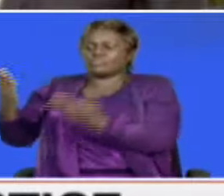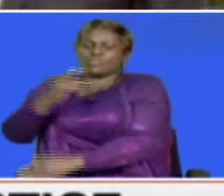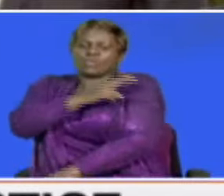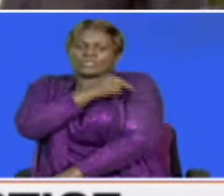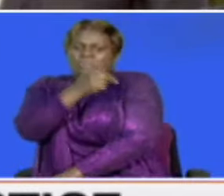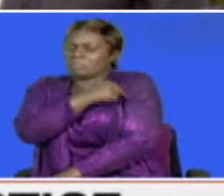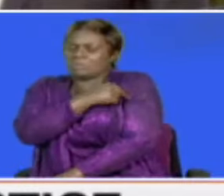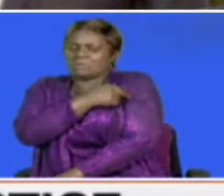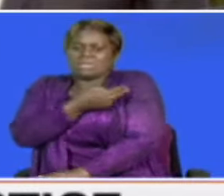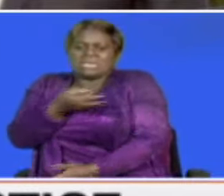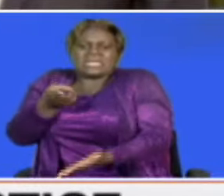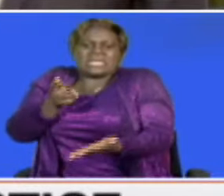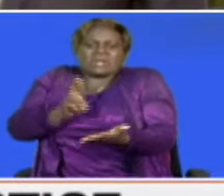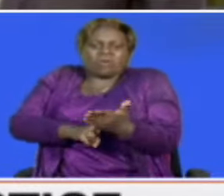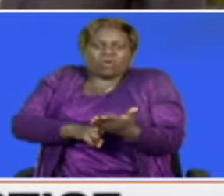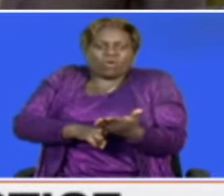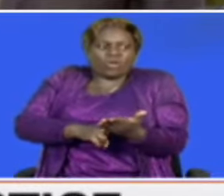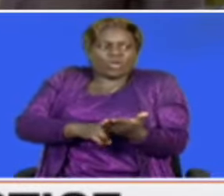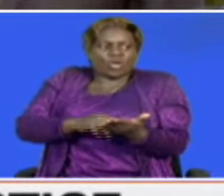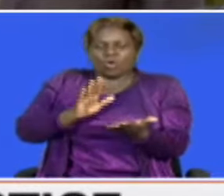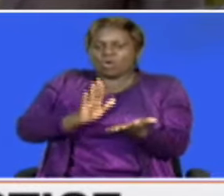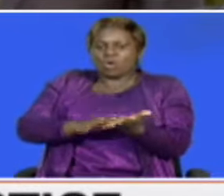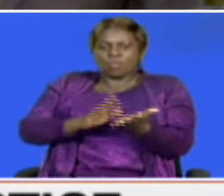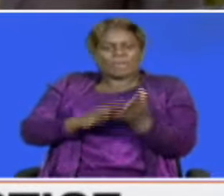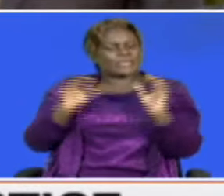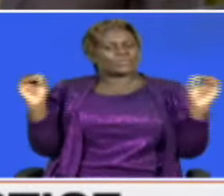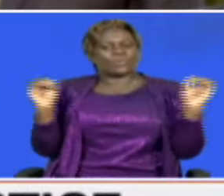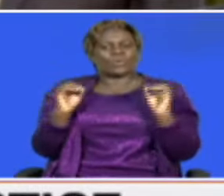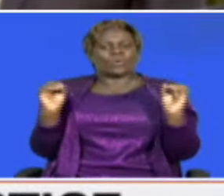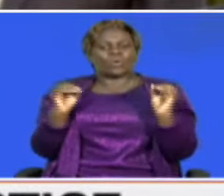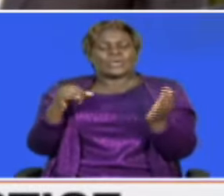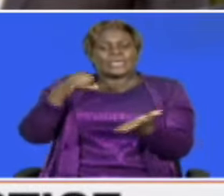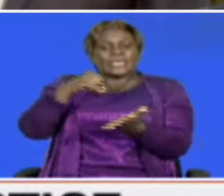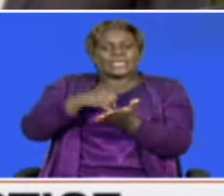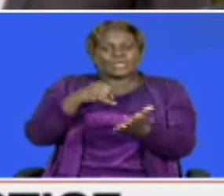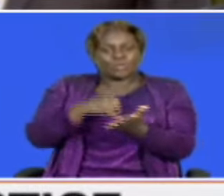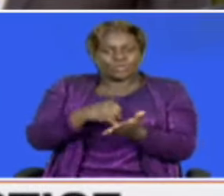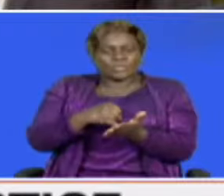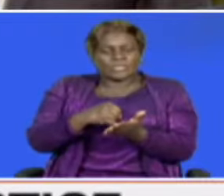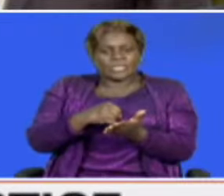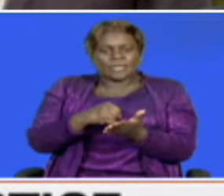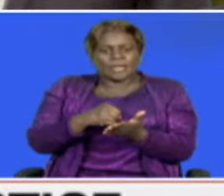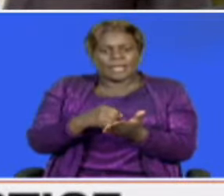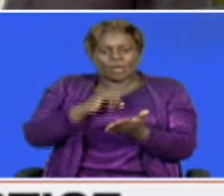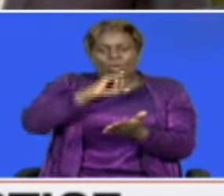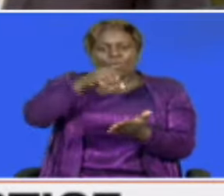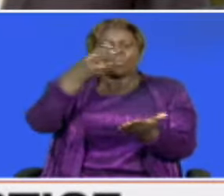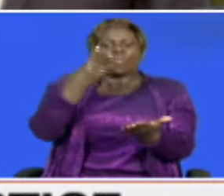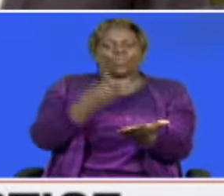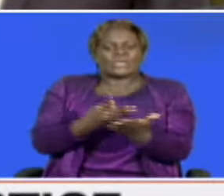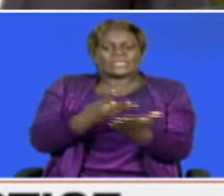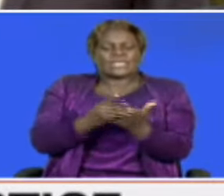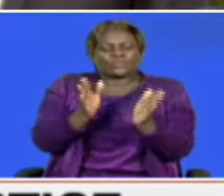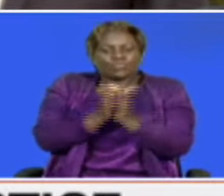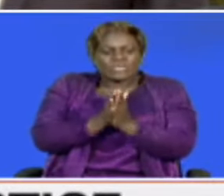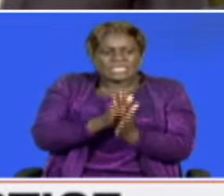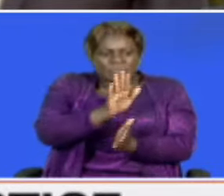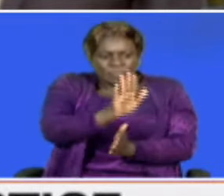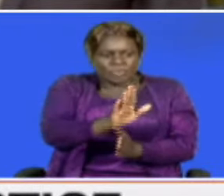have not come forward to record statements, including the key witness who was with the deceased